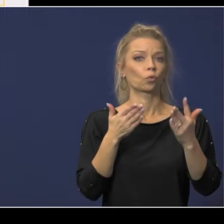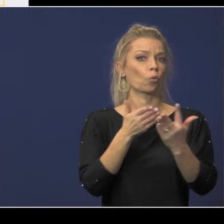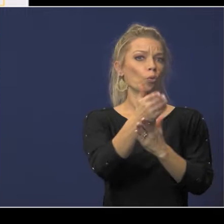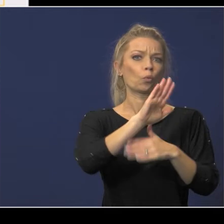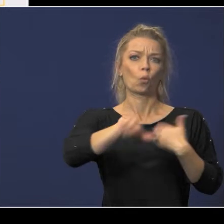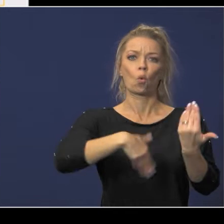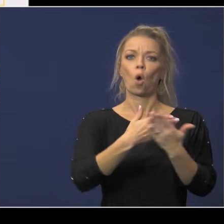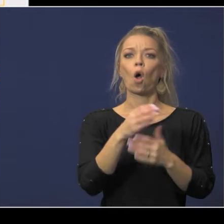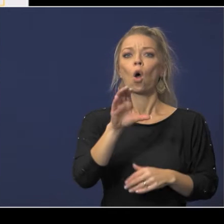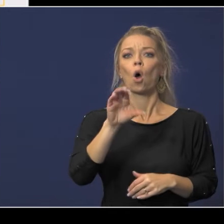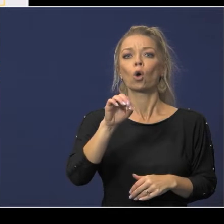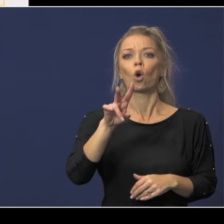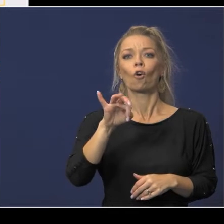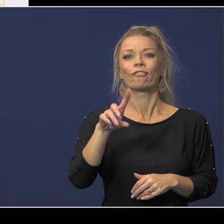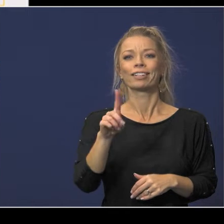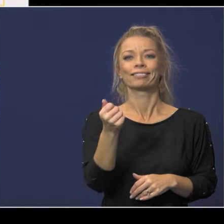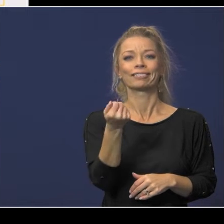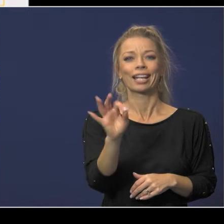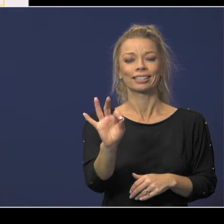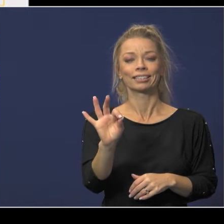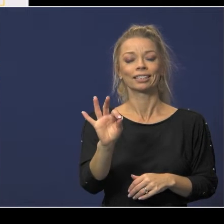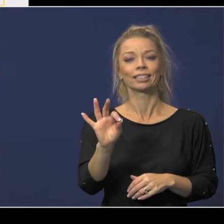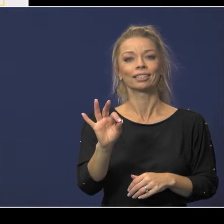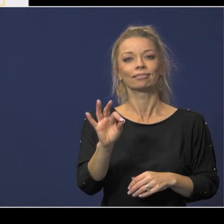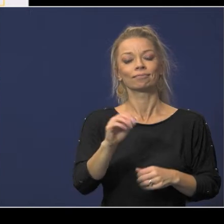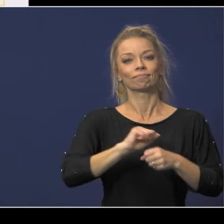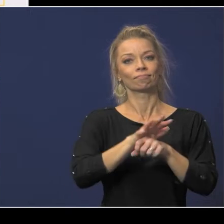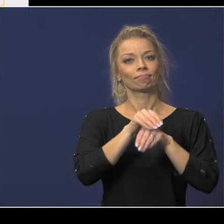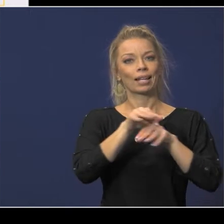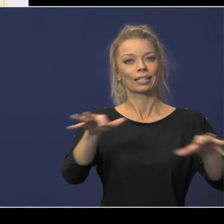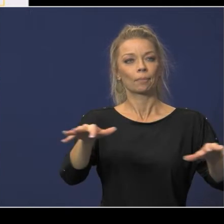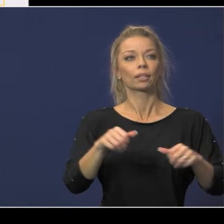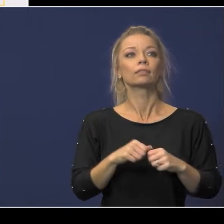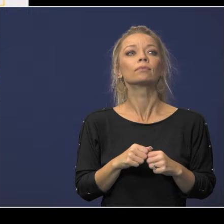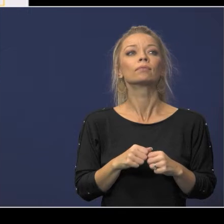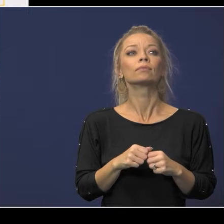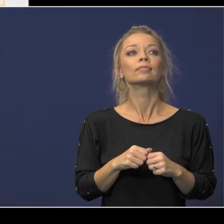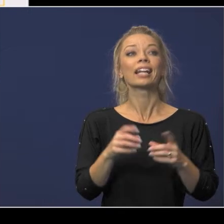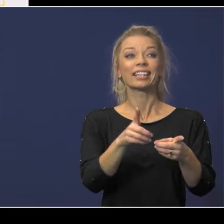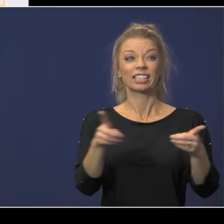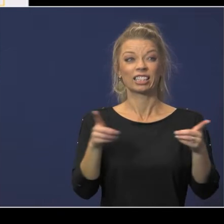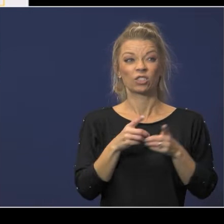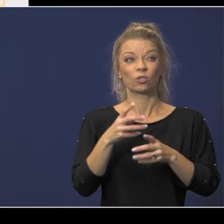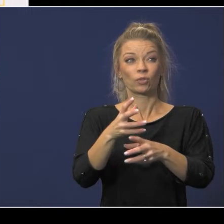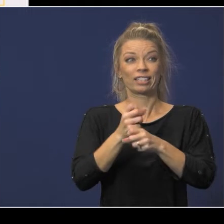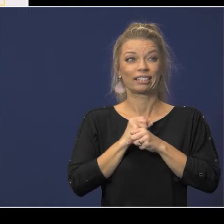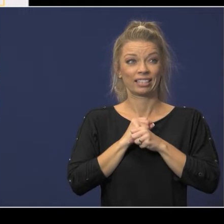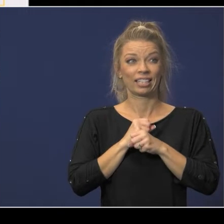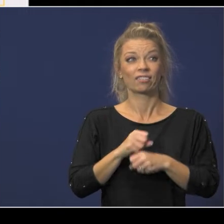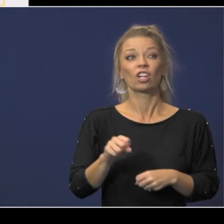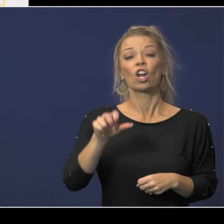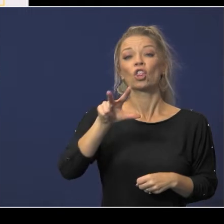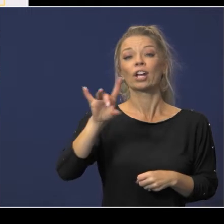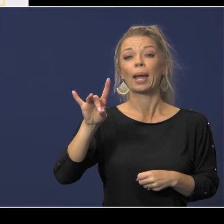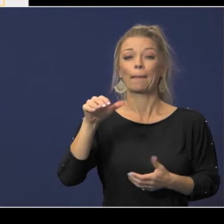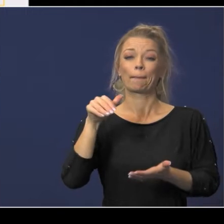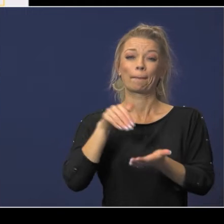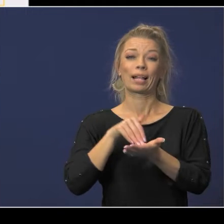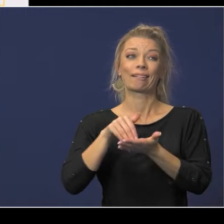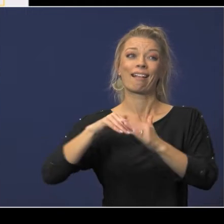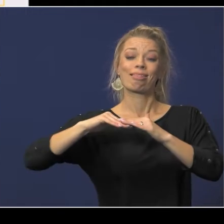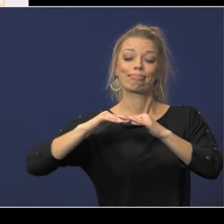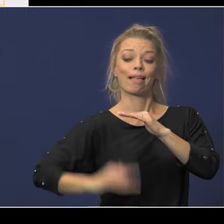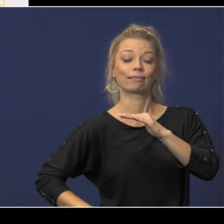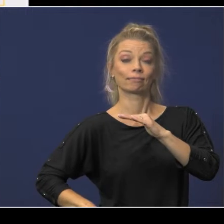pandemic the district received 38 million less in state aid this year due to the decline in enrollment